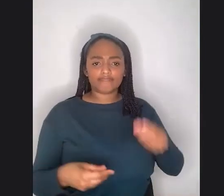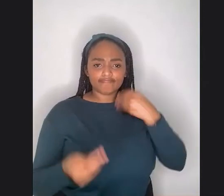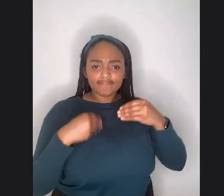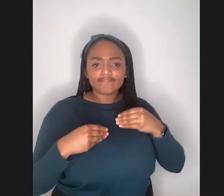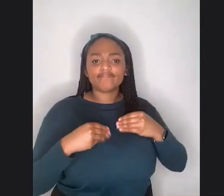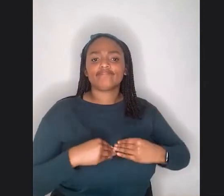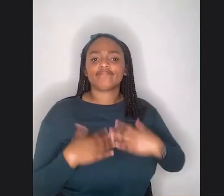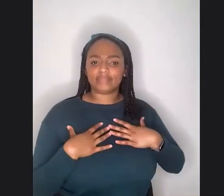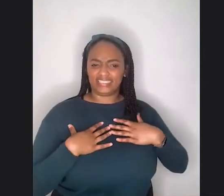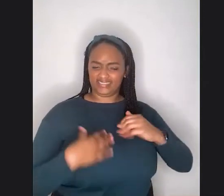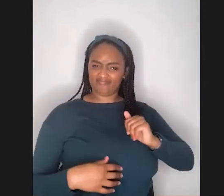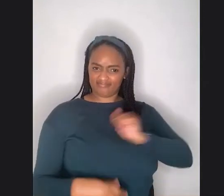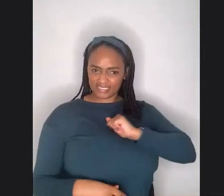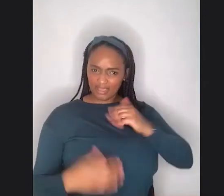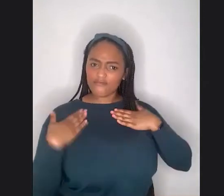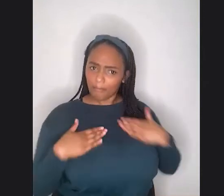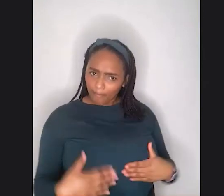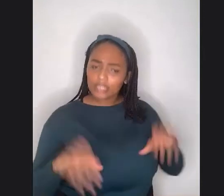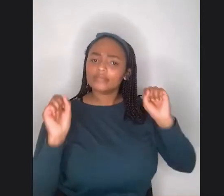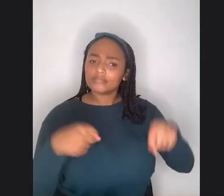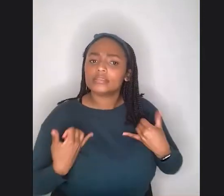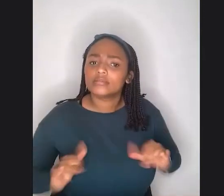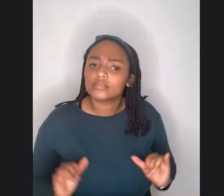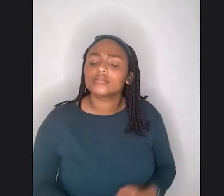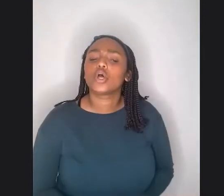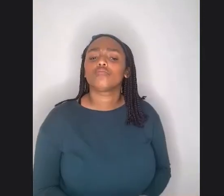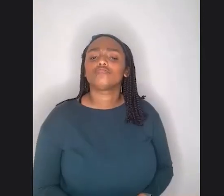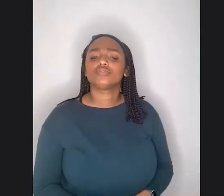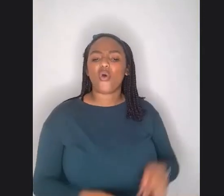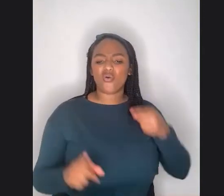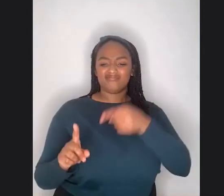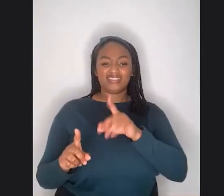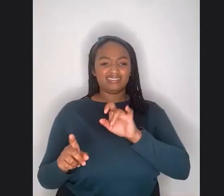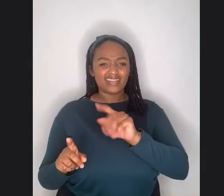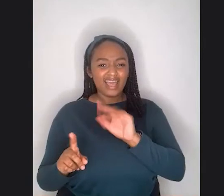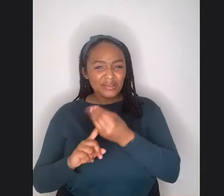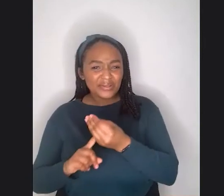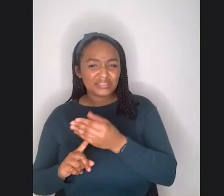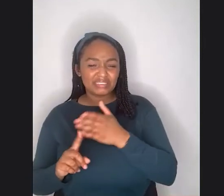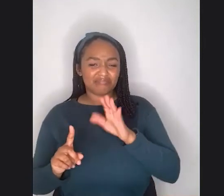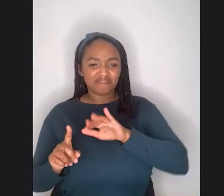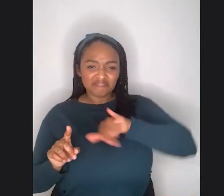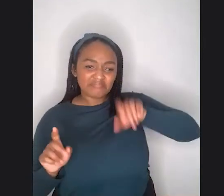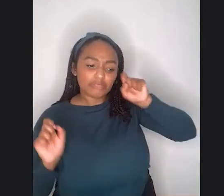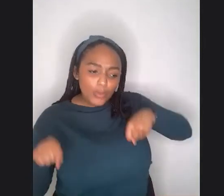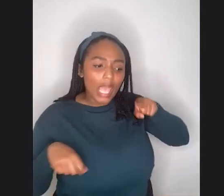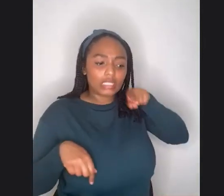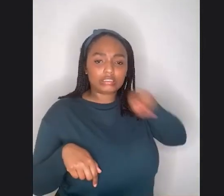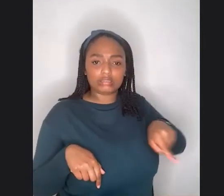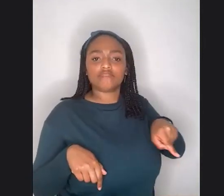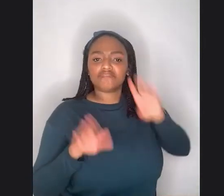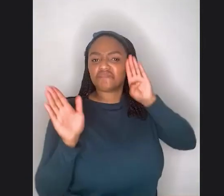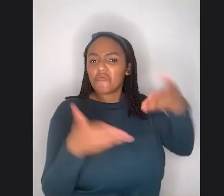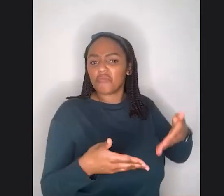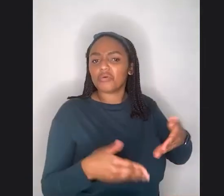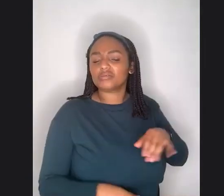in the process, you can still, you can still have a way to get around it without, you know, getting into healthism. I feel like health psychology was